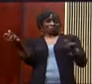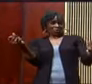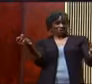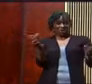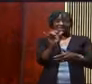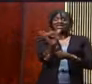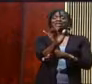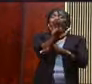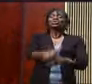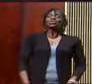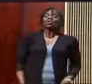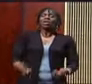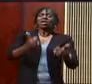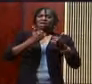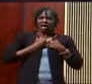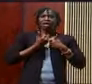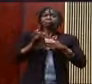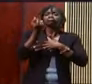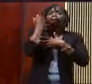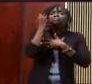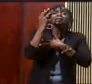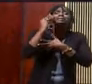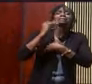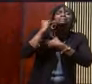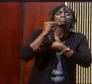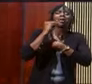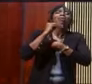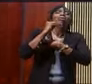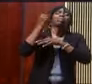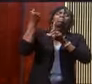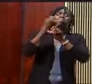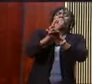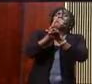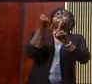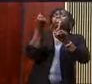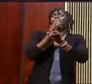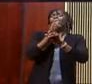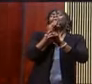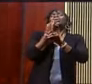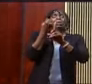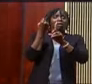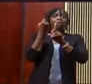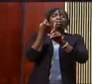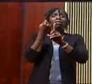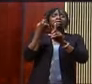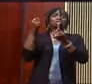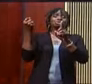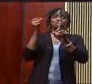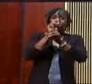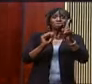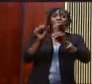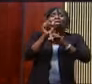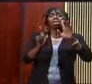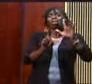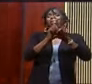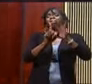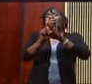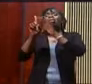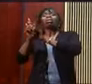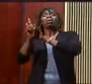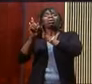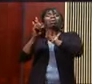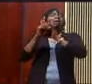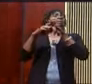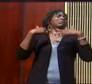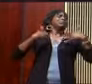us, though life knocks us down, not to stay down. And somehow we get back up and we get back